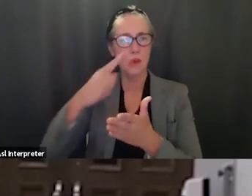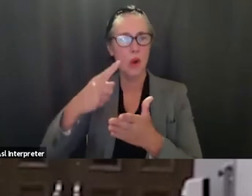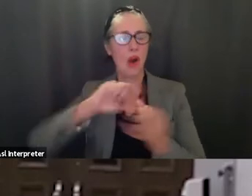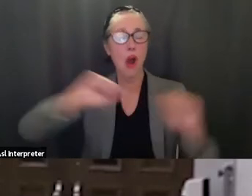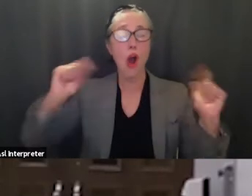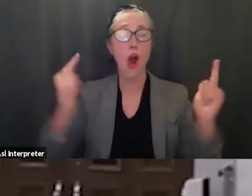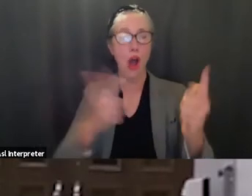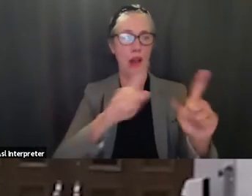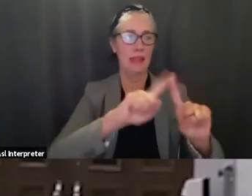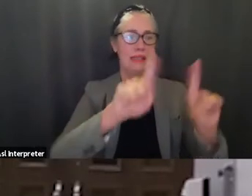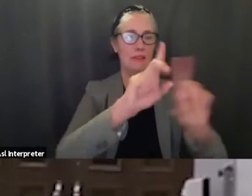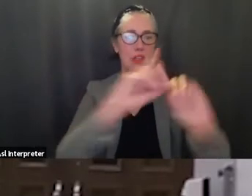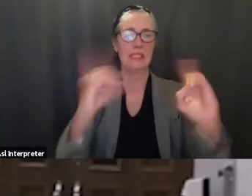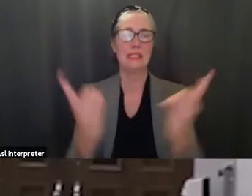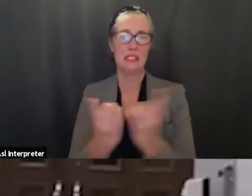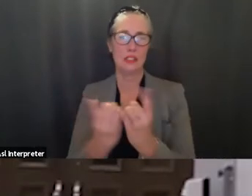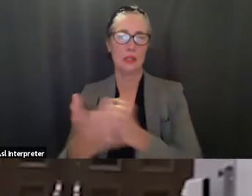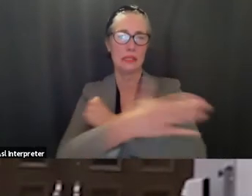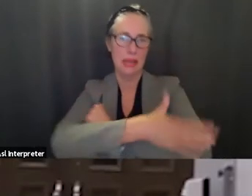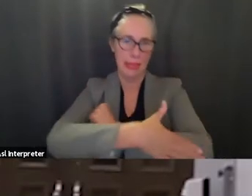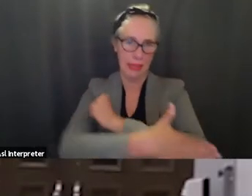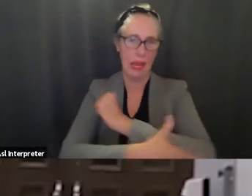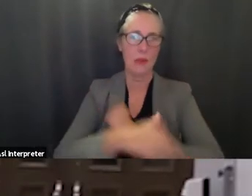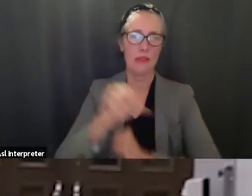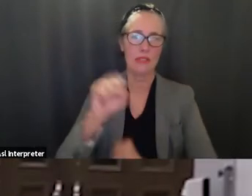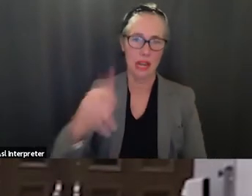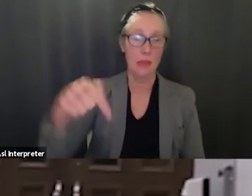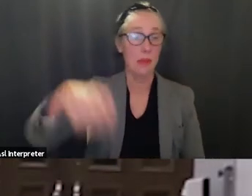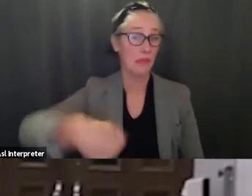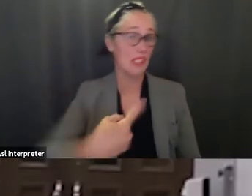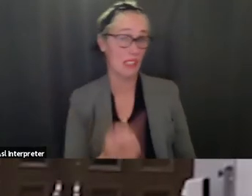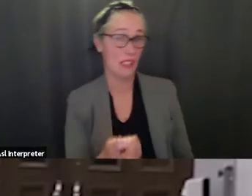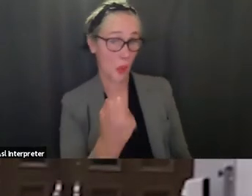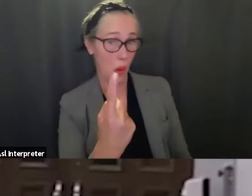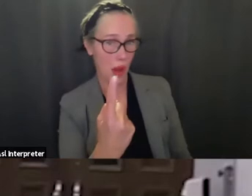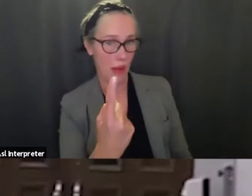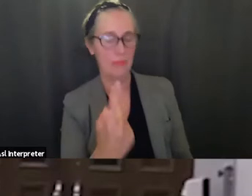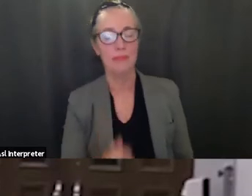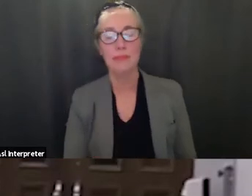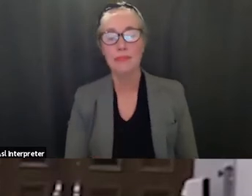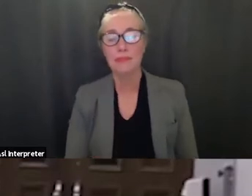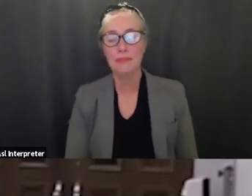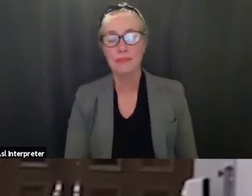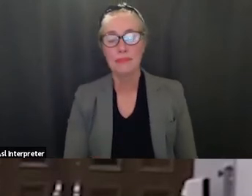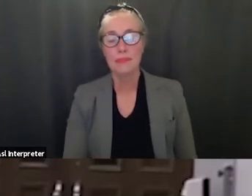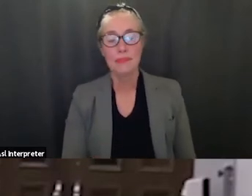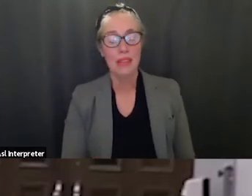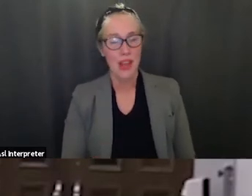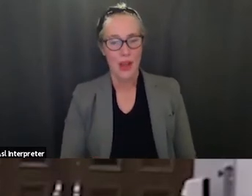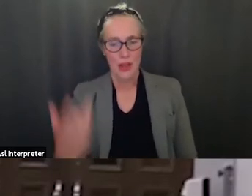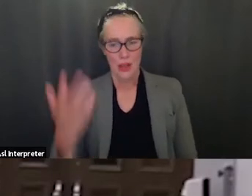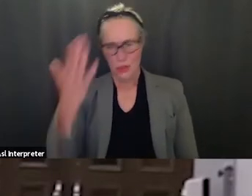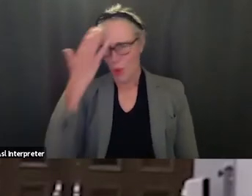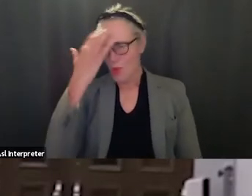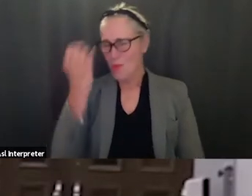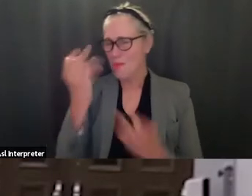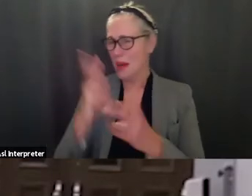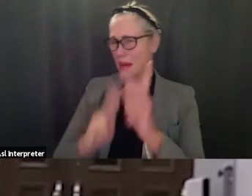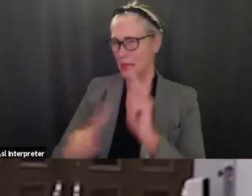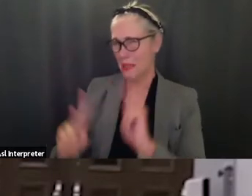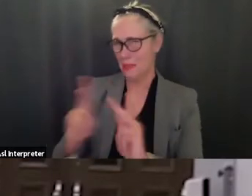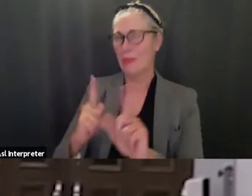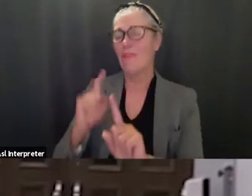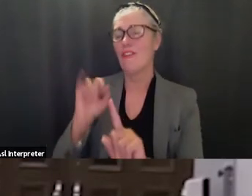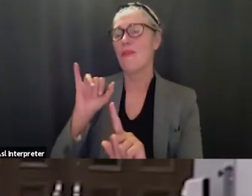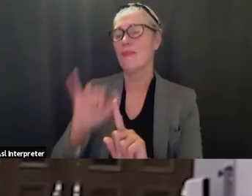districts in santa barbara county um this one being one of them so i did have um i did know quite a few people um just from